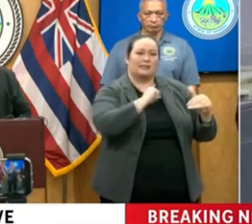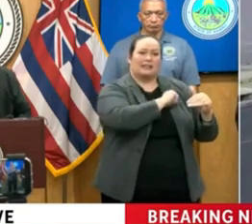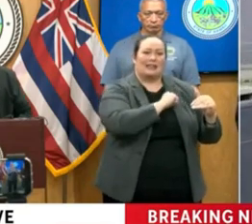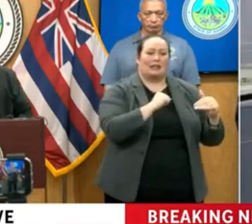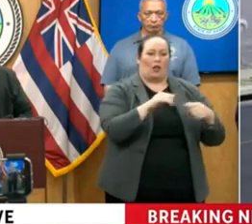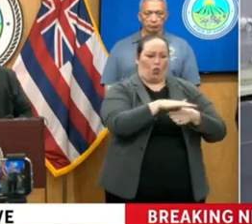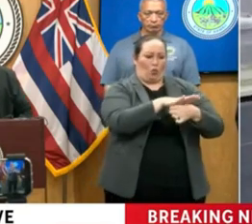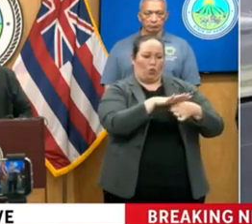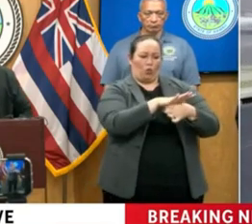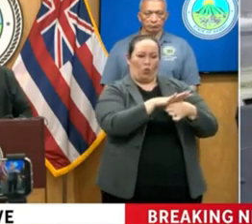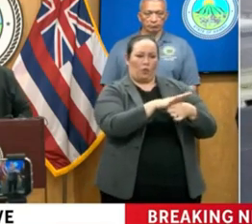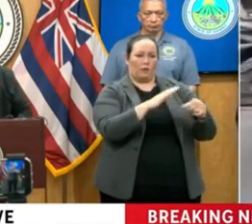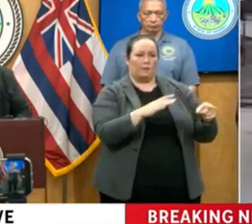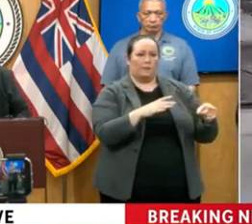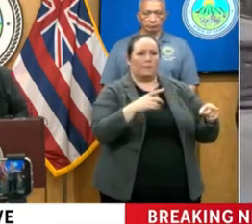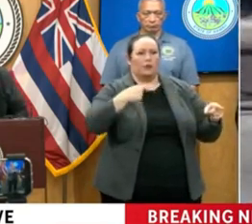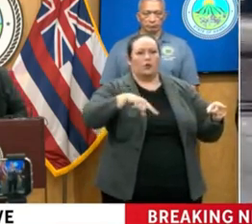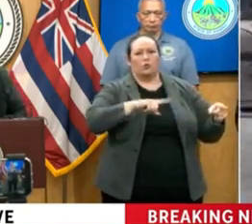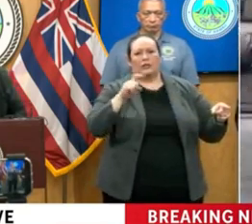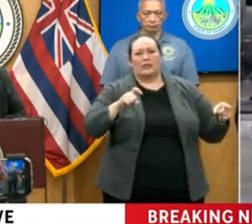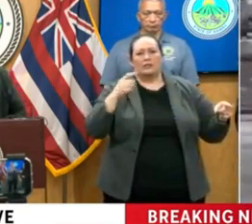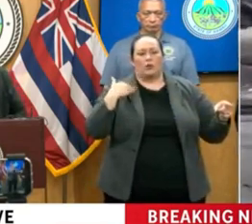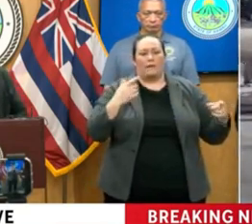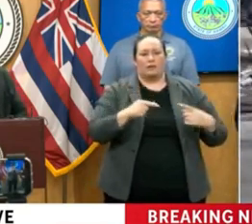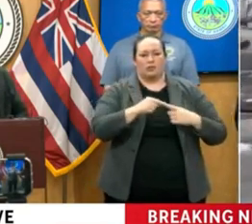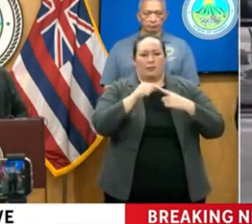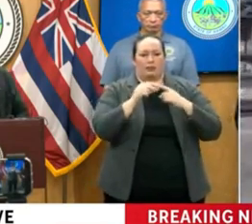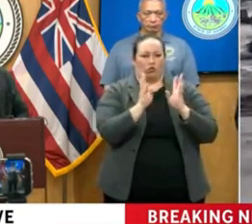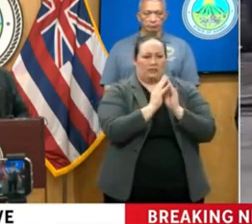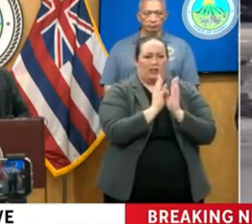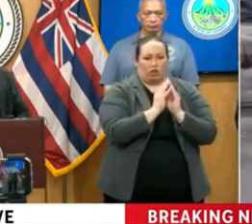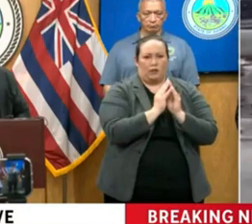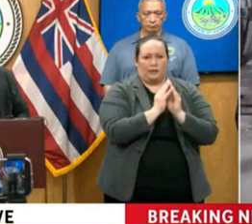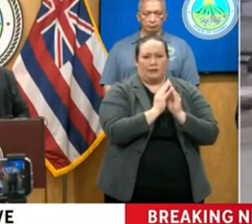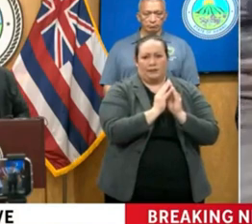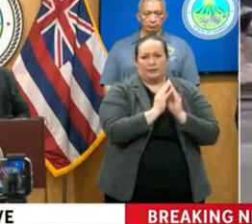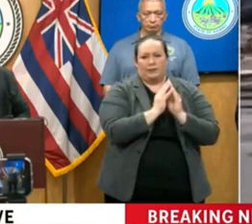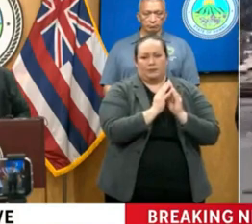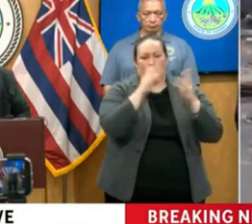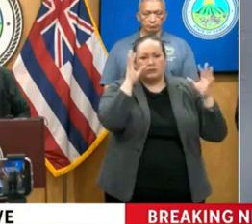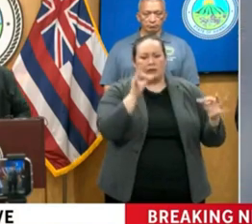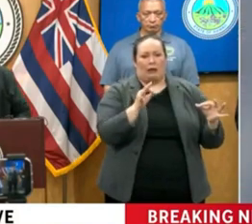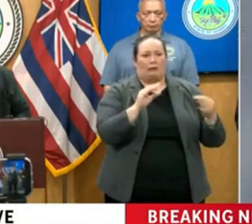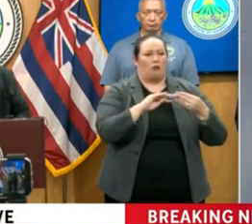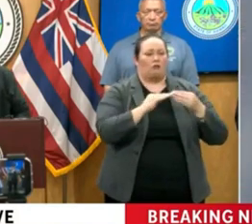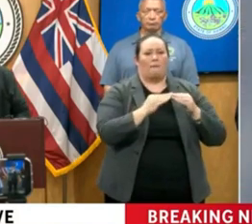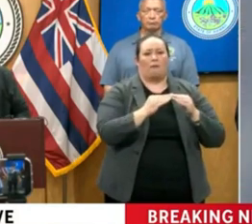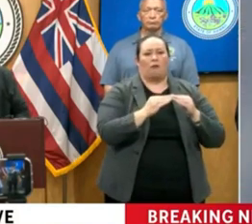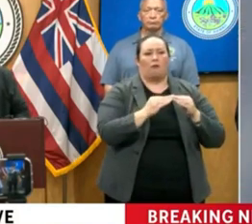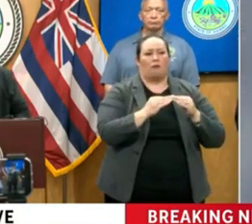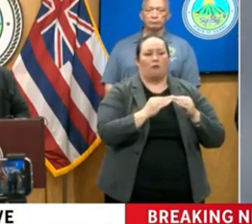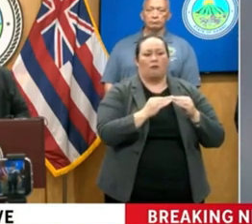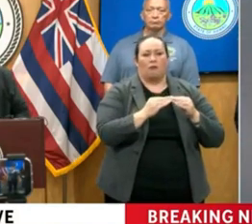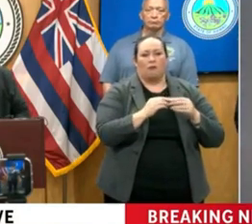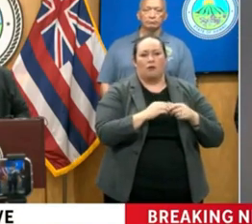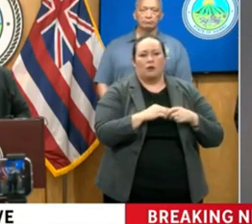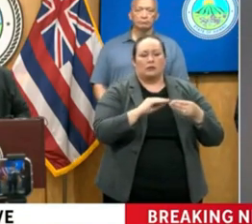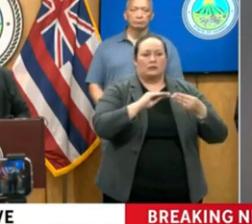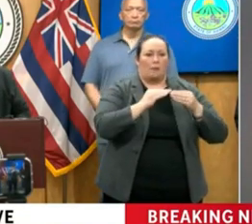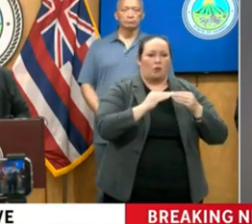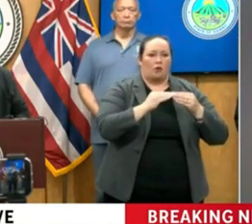locally, we may very well need to come into a special session to decide on a number, a number of